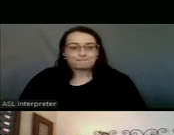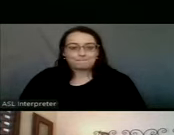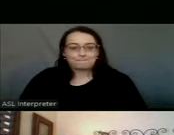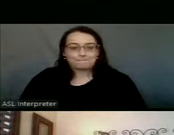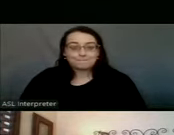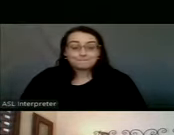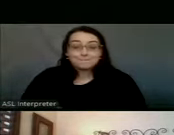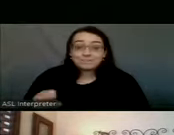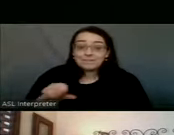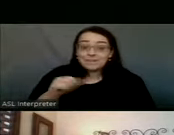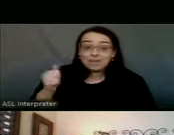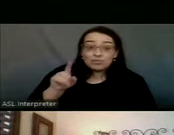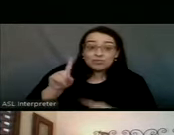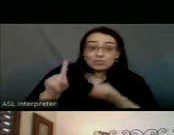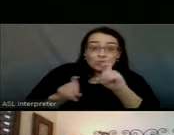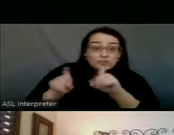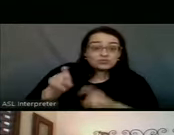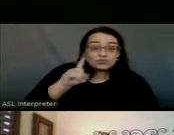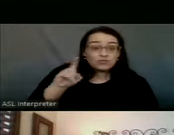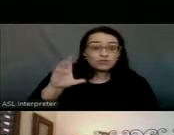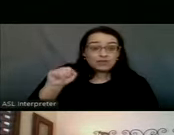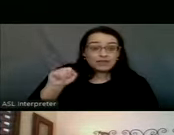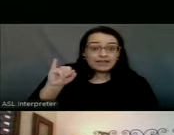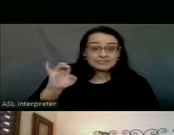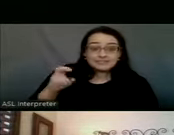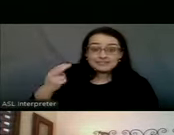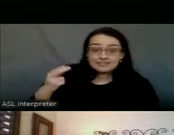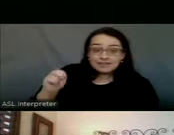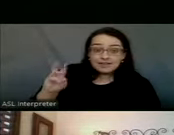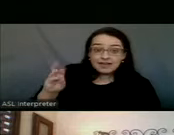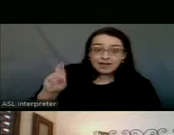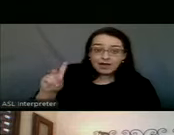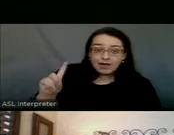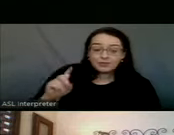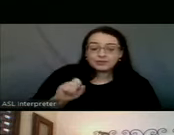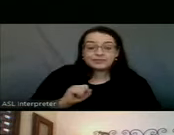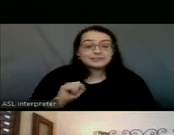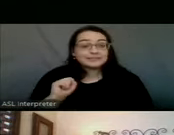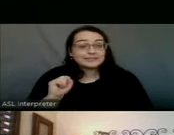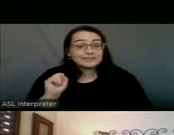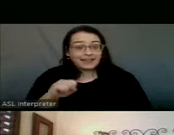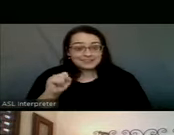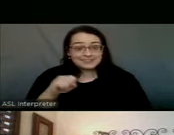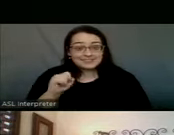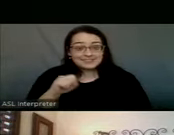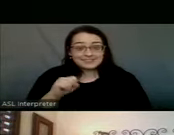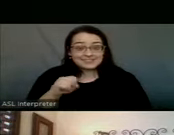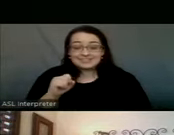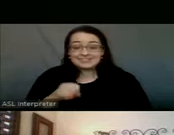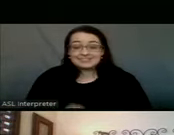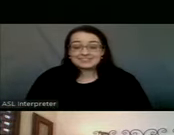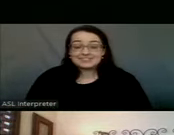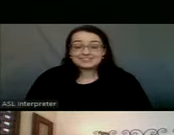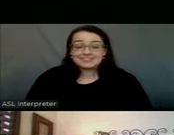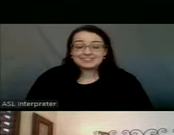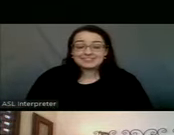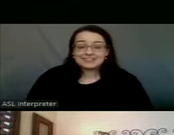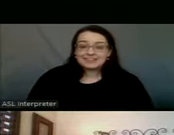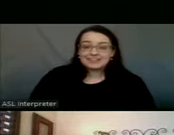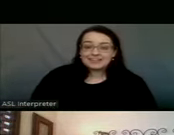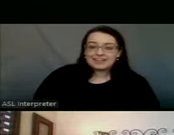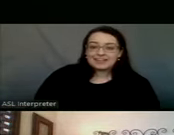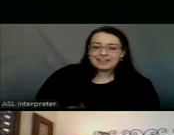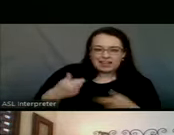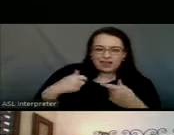Any other questions for Casey? Howard? Yes. Um, I'll try to